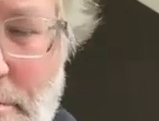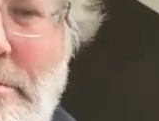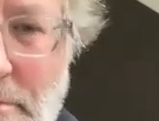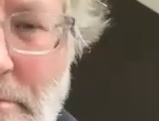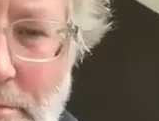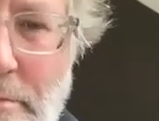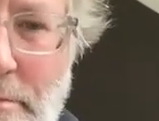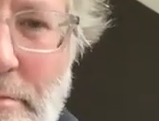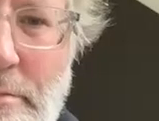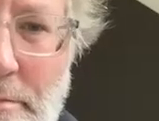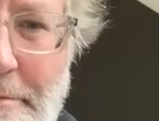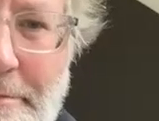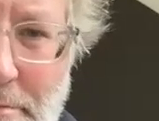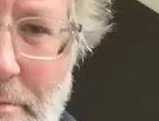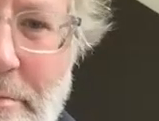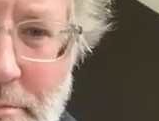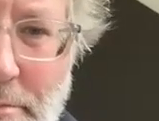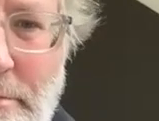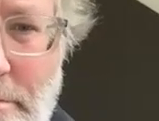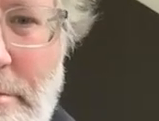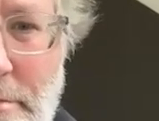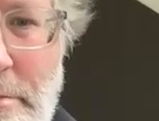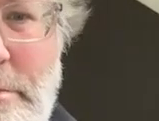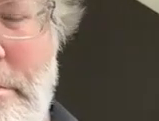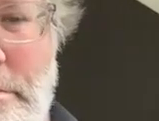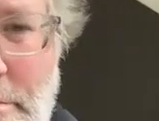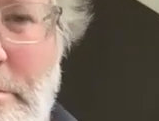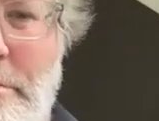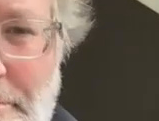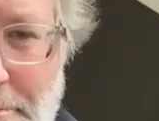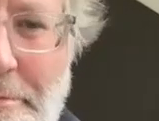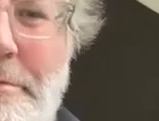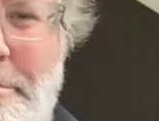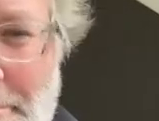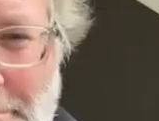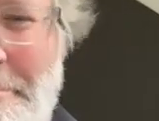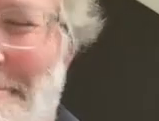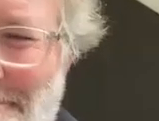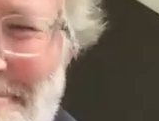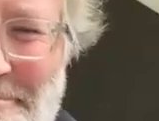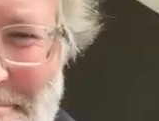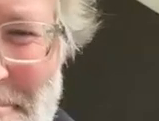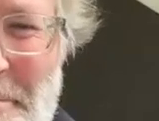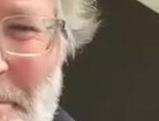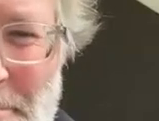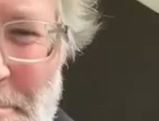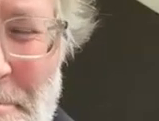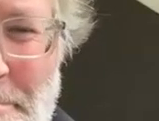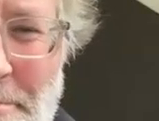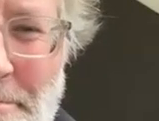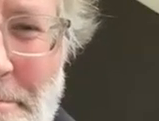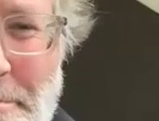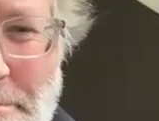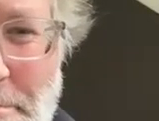right or or you know there's a whole other conversation we can have about those sustainable development goals i remember sean and i chatting about this but you know